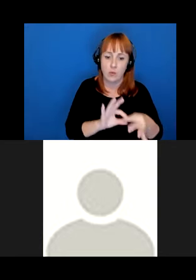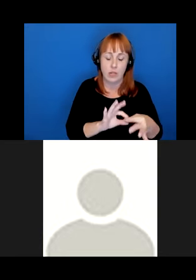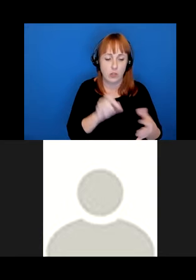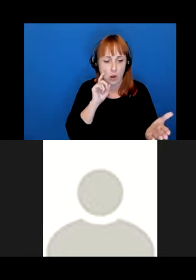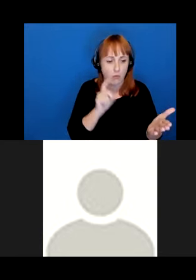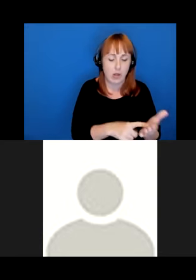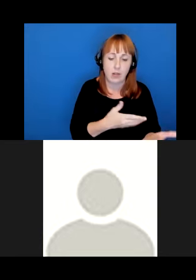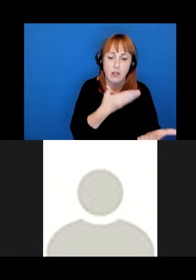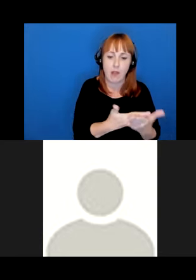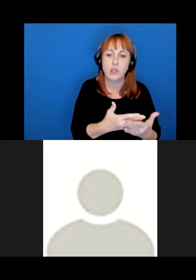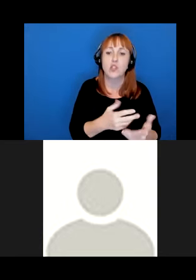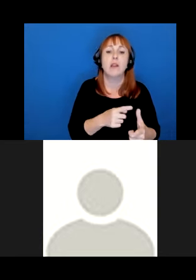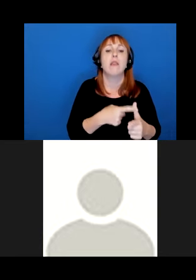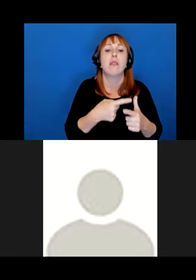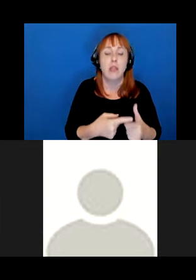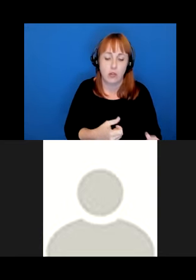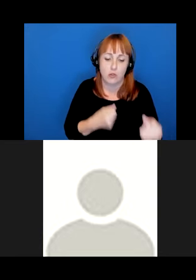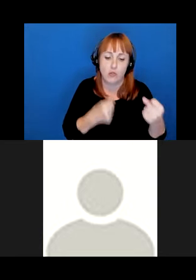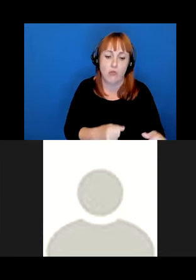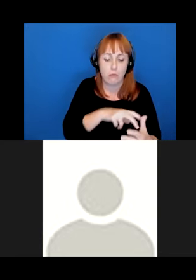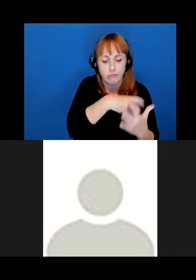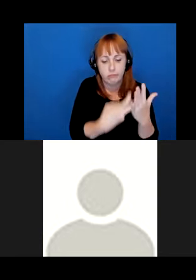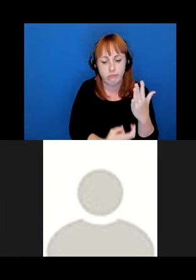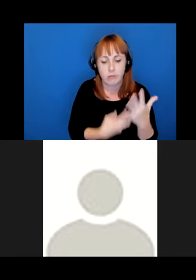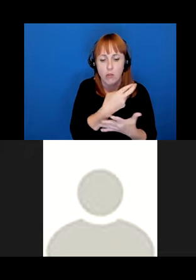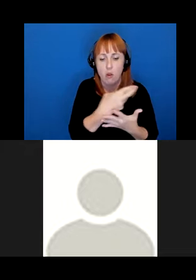strong engagement with the other R words falls into place.